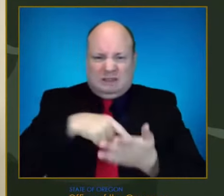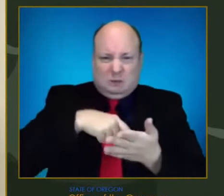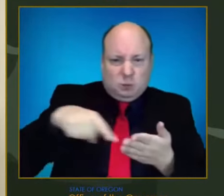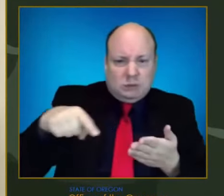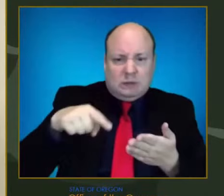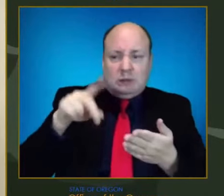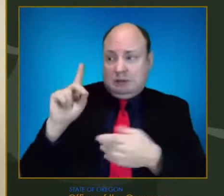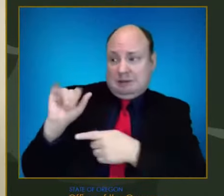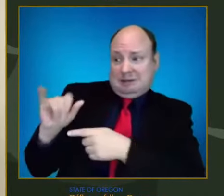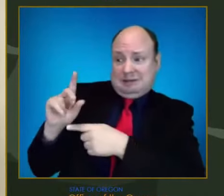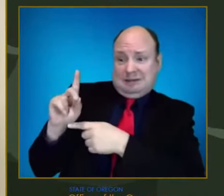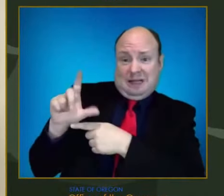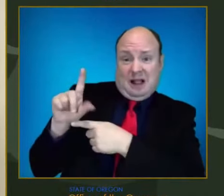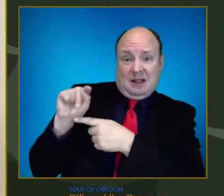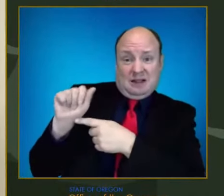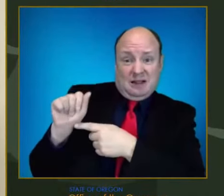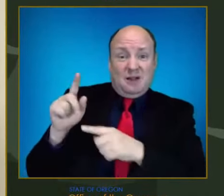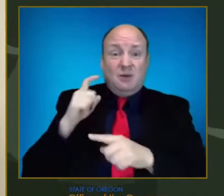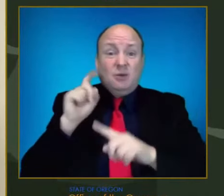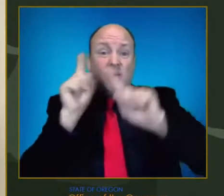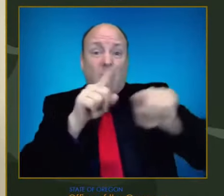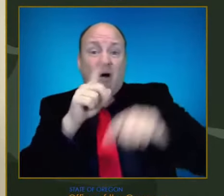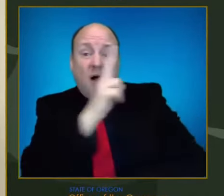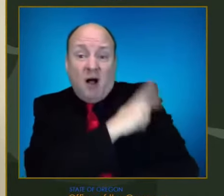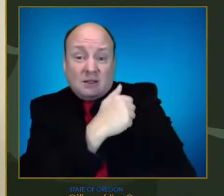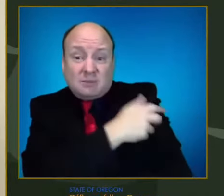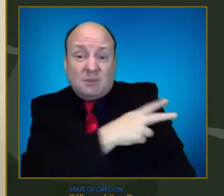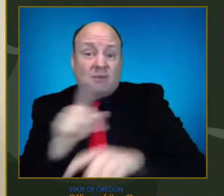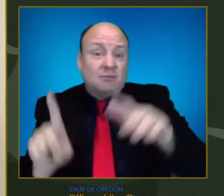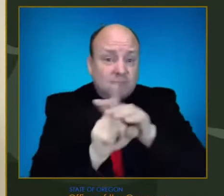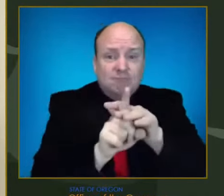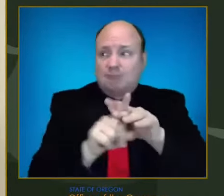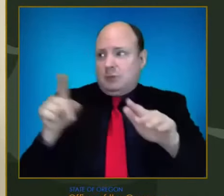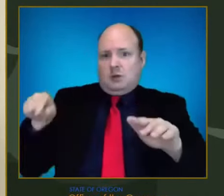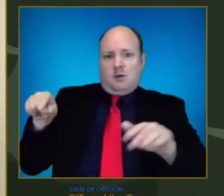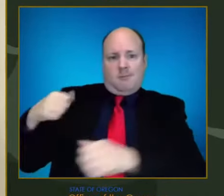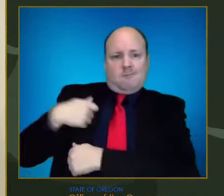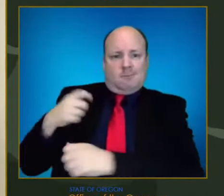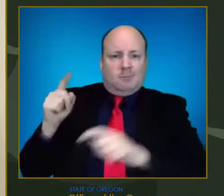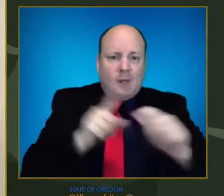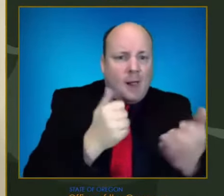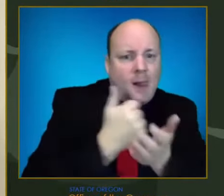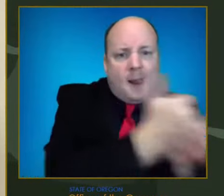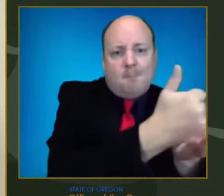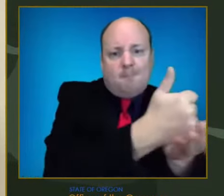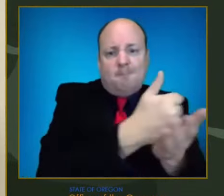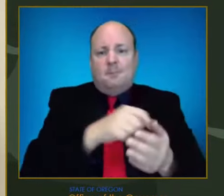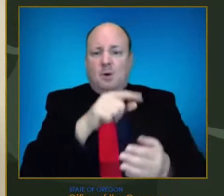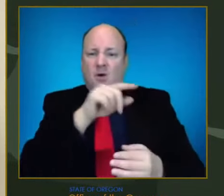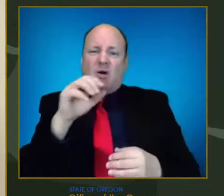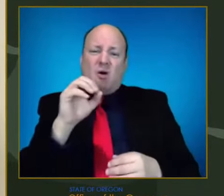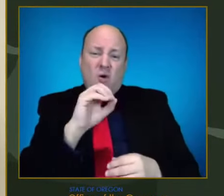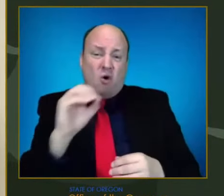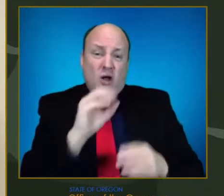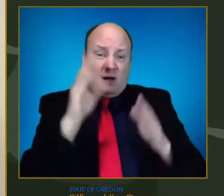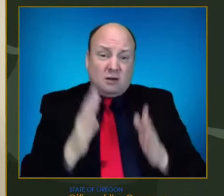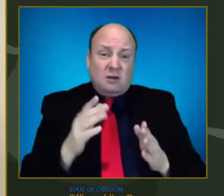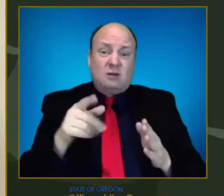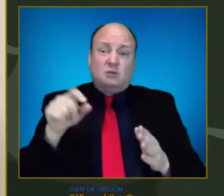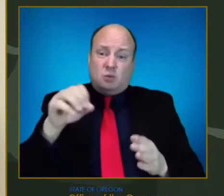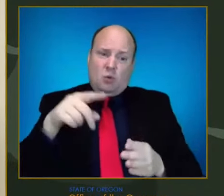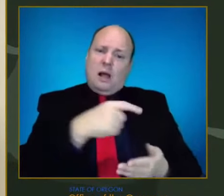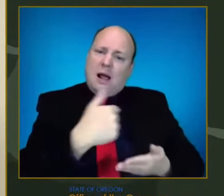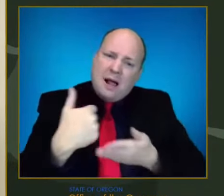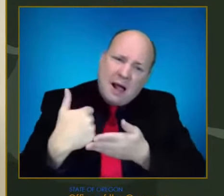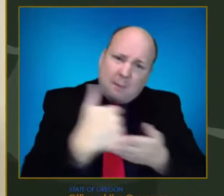You always answer our call for help and Oregon is better off because of it. Thank you so much for your